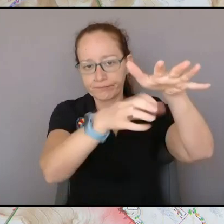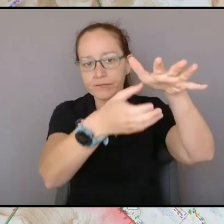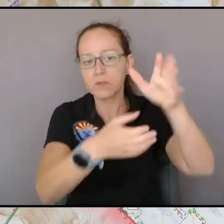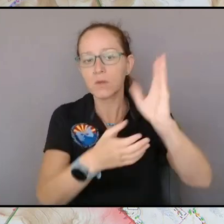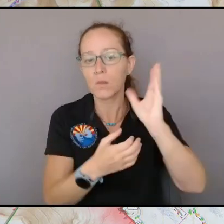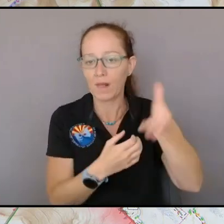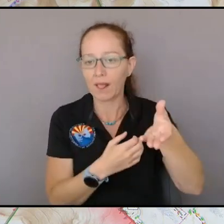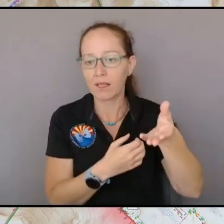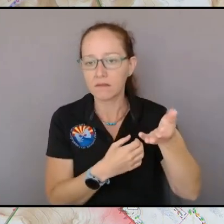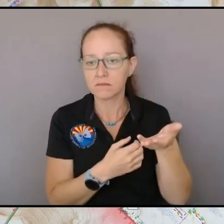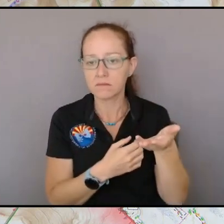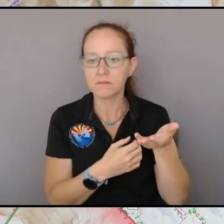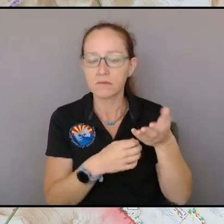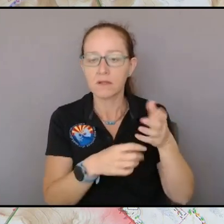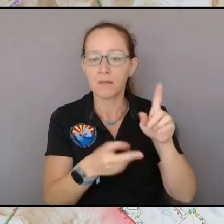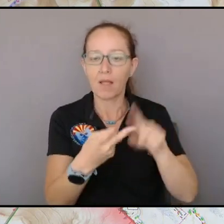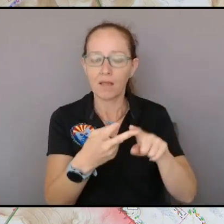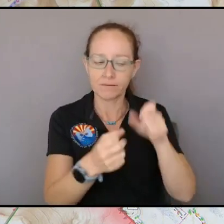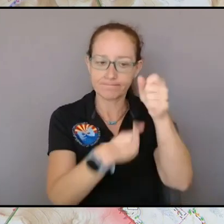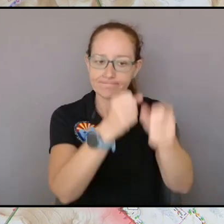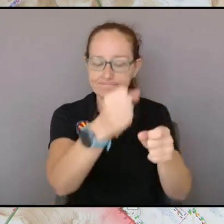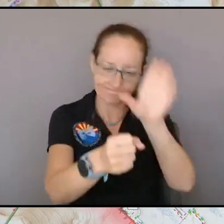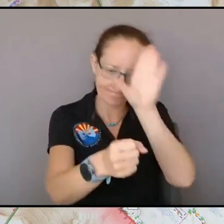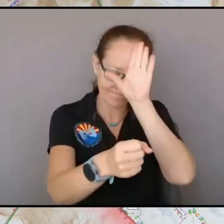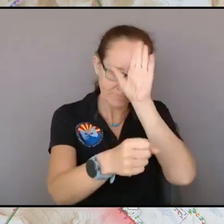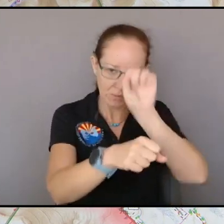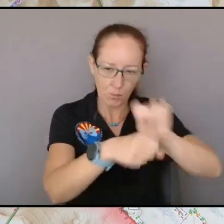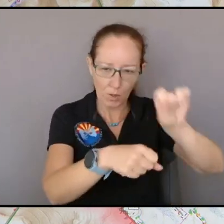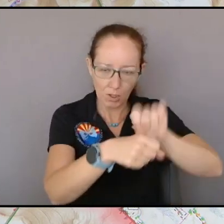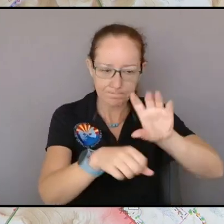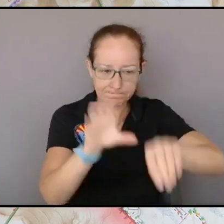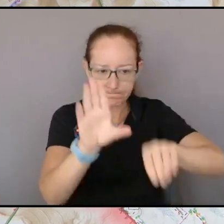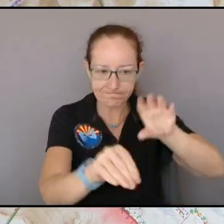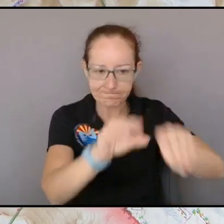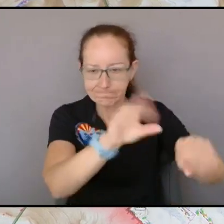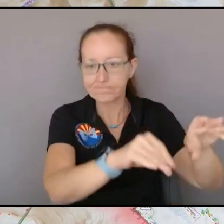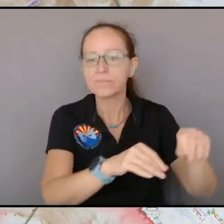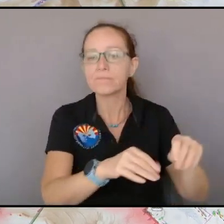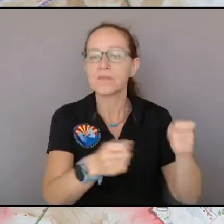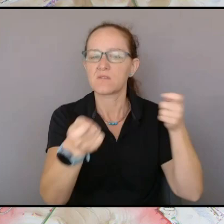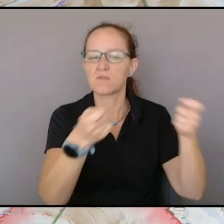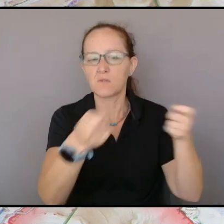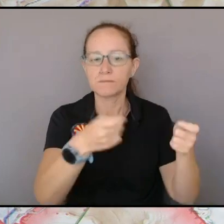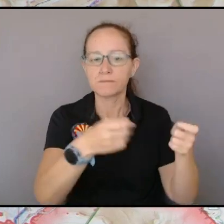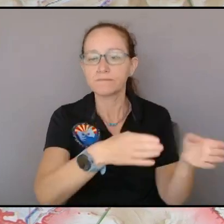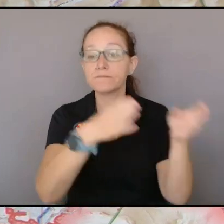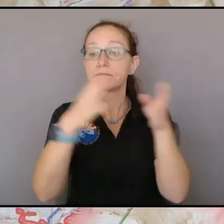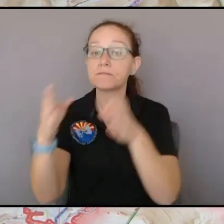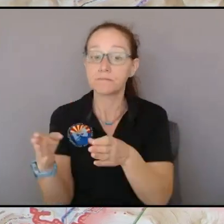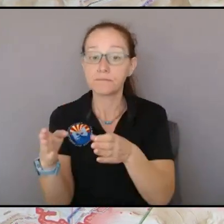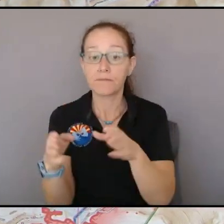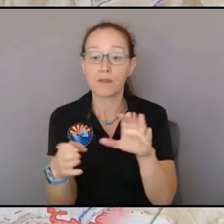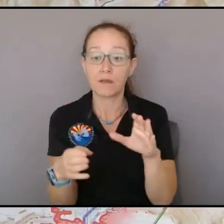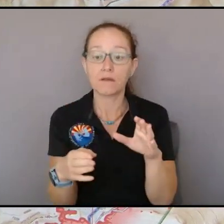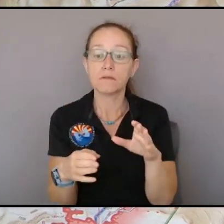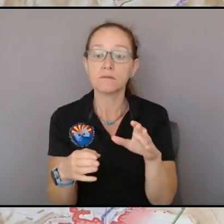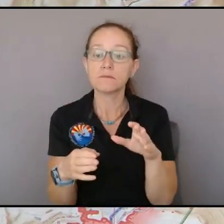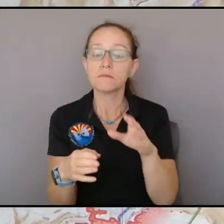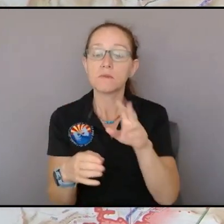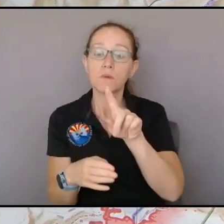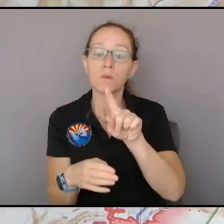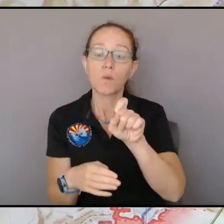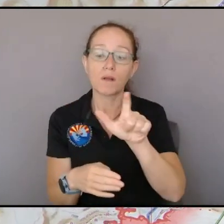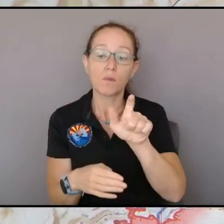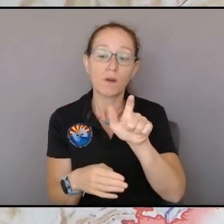here to make sure that they can get that controlled off to the west of Chacon well go down to 121 corridor